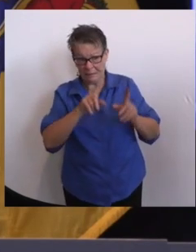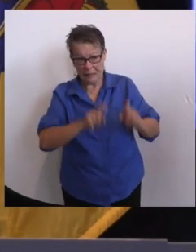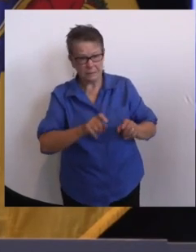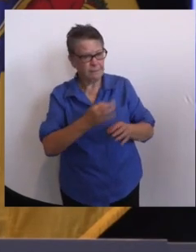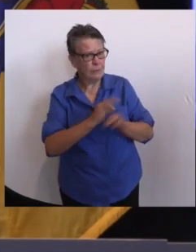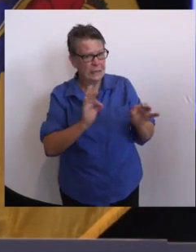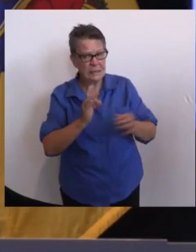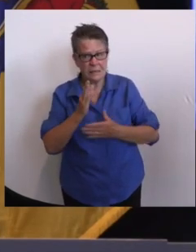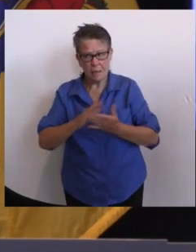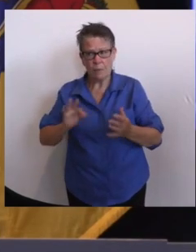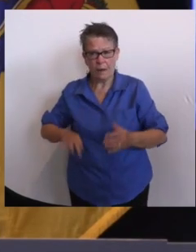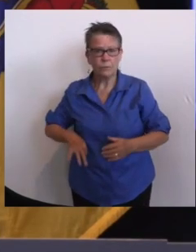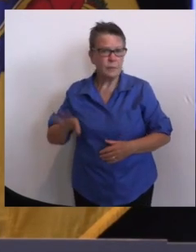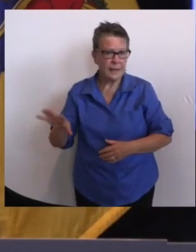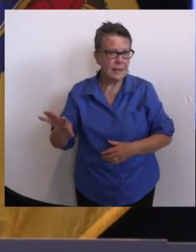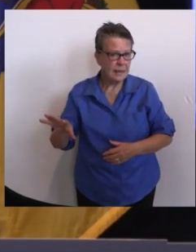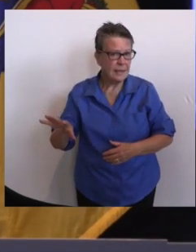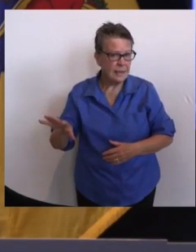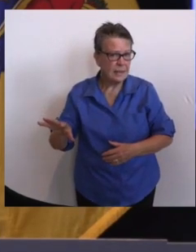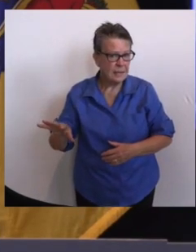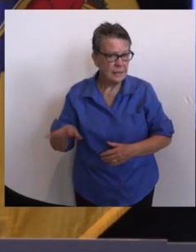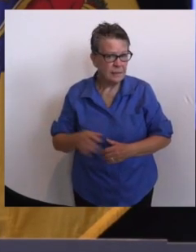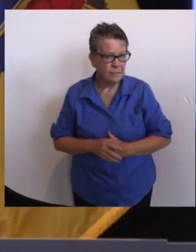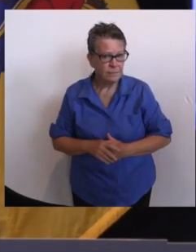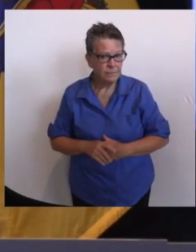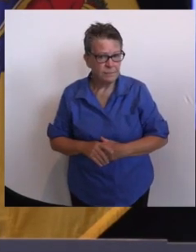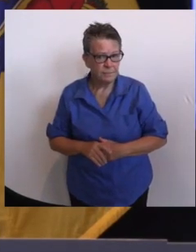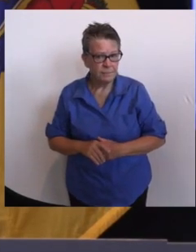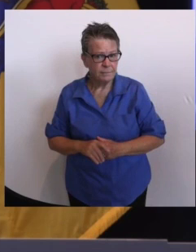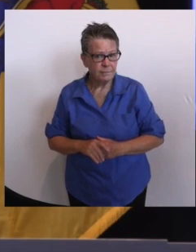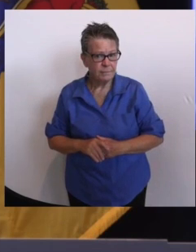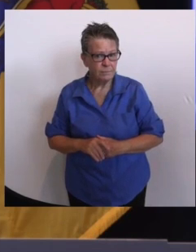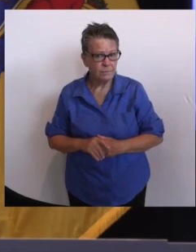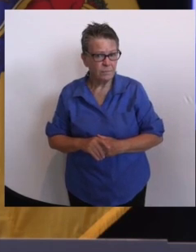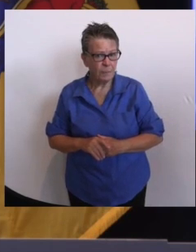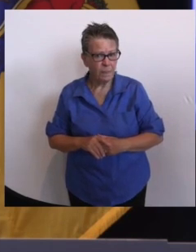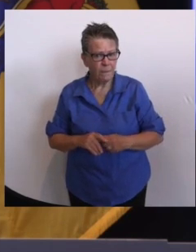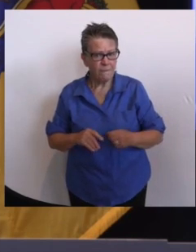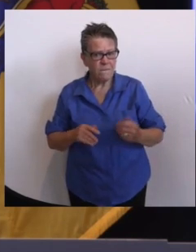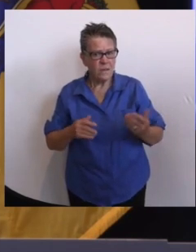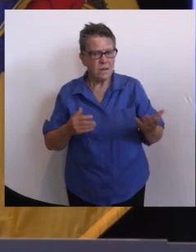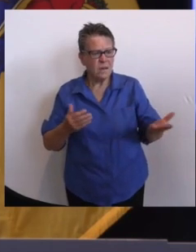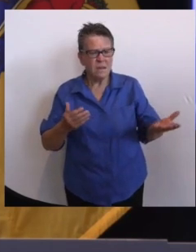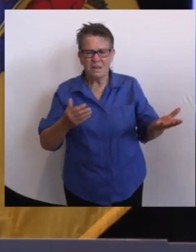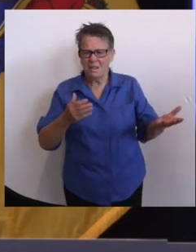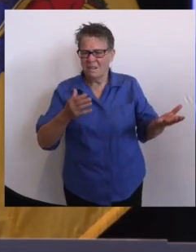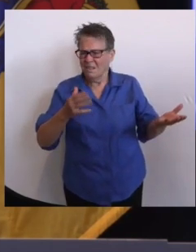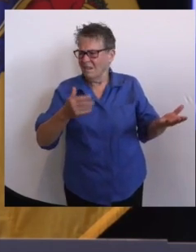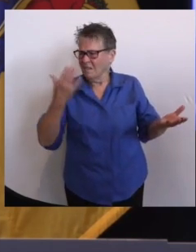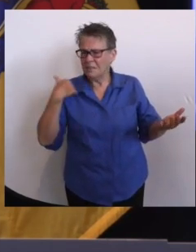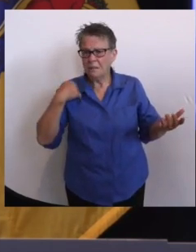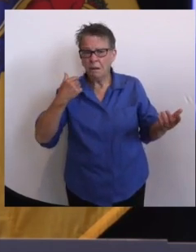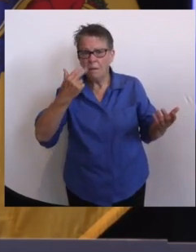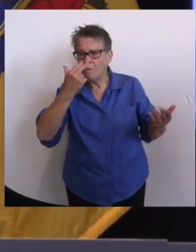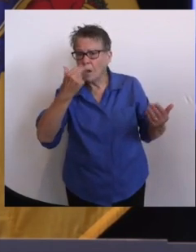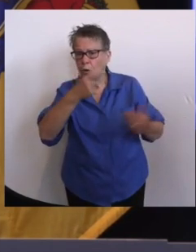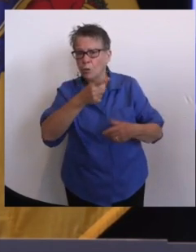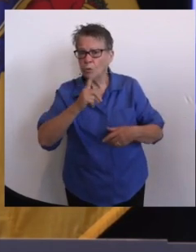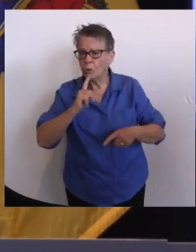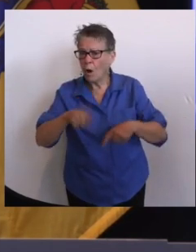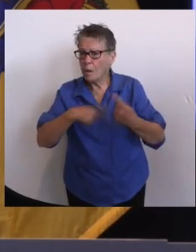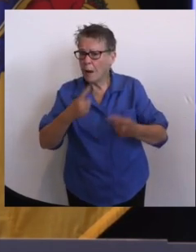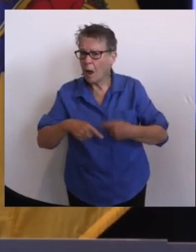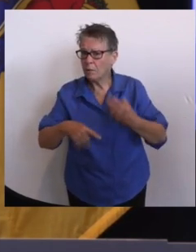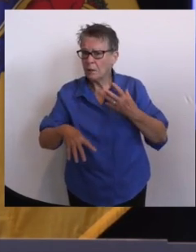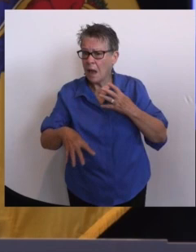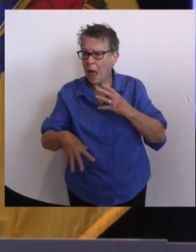months, we would talk specifically about testing locations that were added since the press conference from the day before. But I'm just looking at